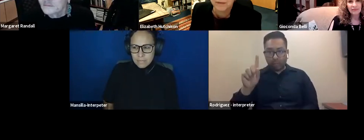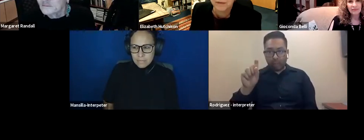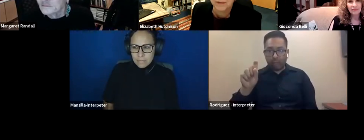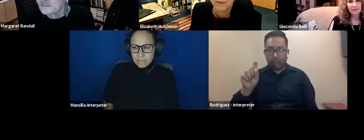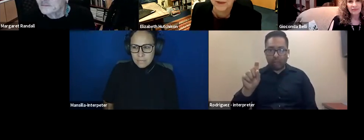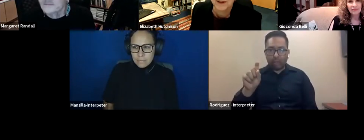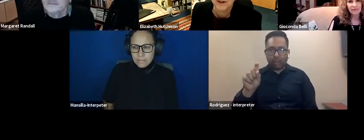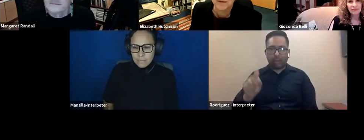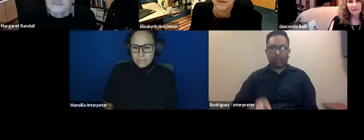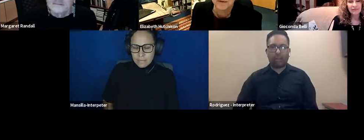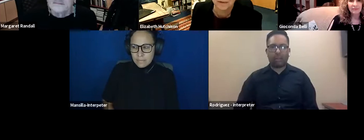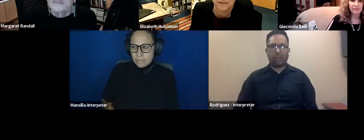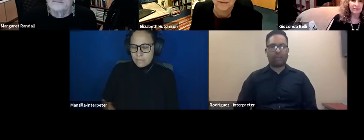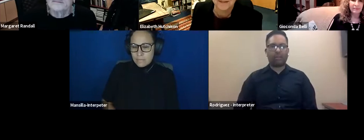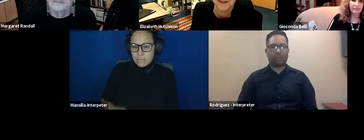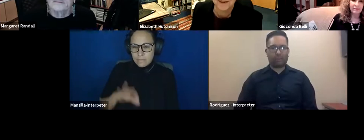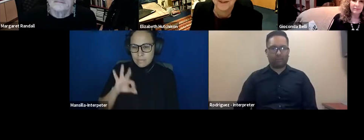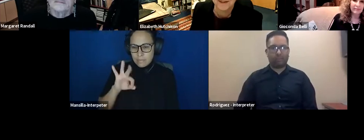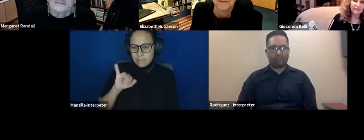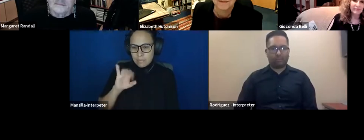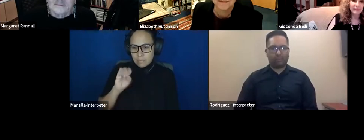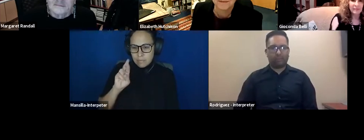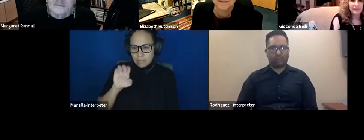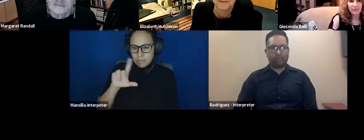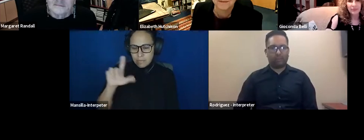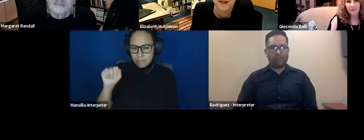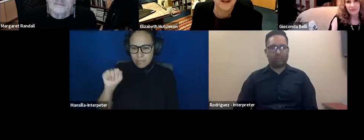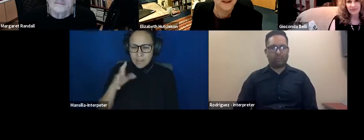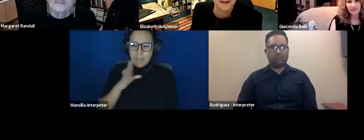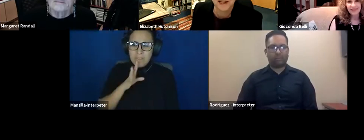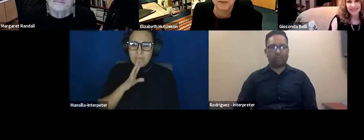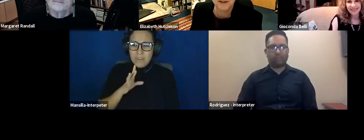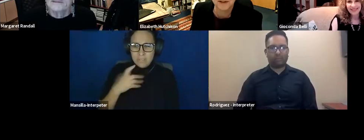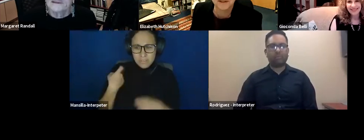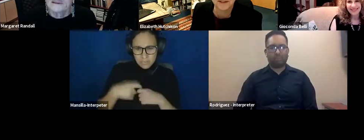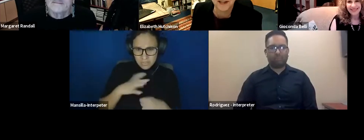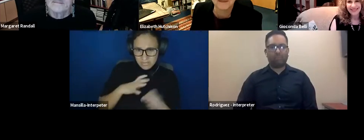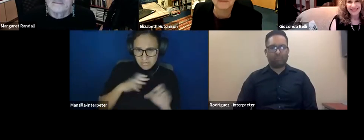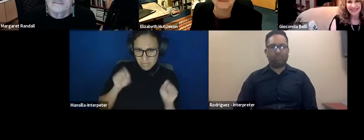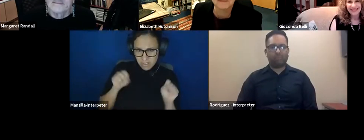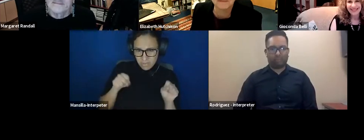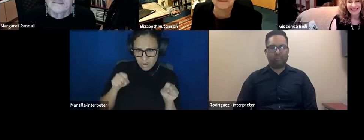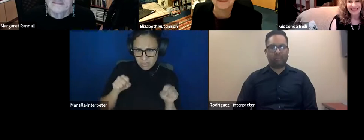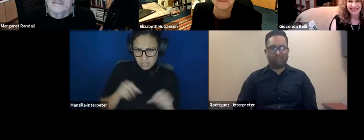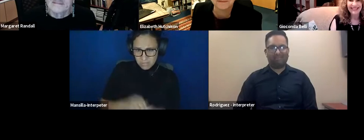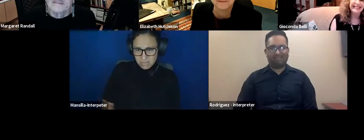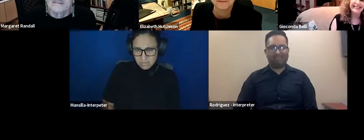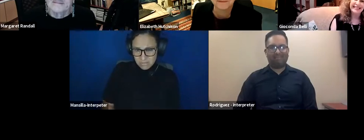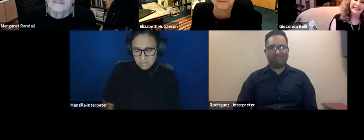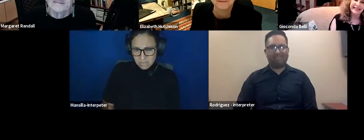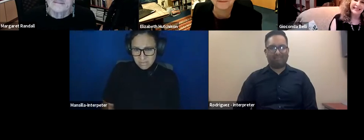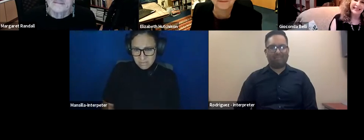Yes, I'm here. Um, well, I think I would prefer to speak in Spanish. Is that possible? Oh, great.